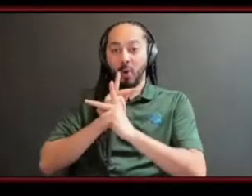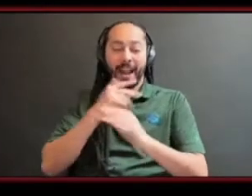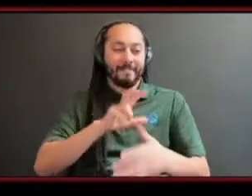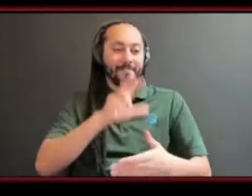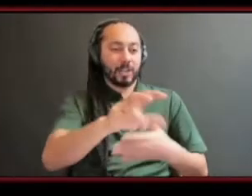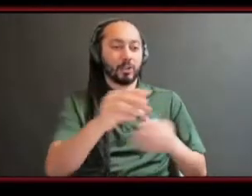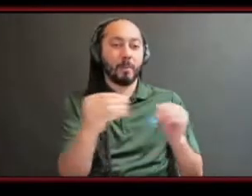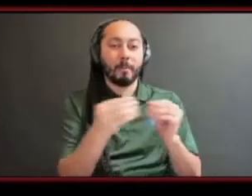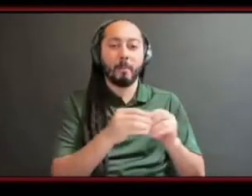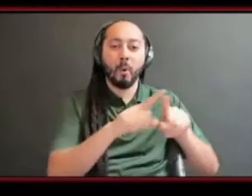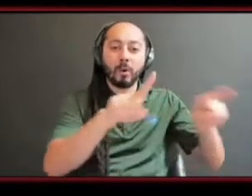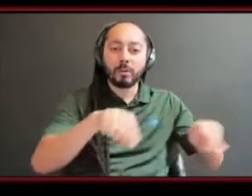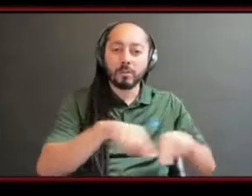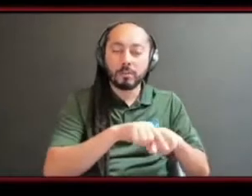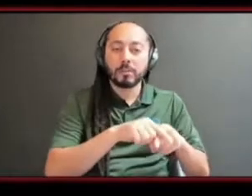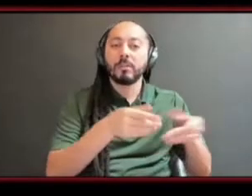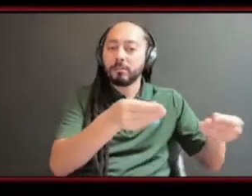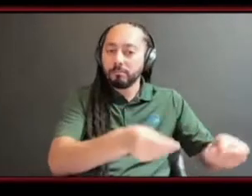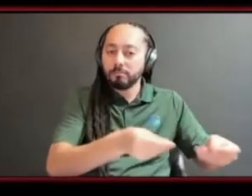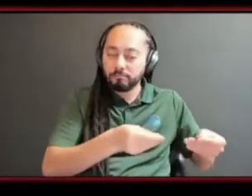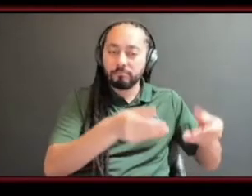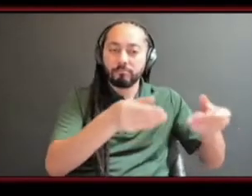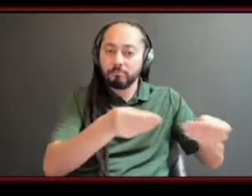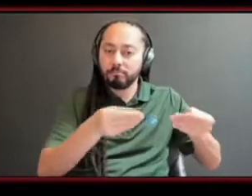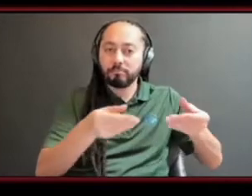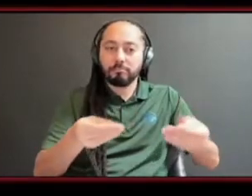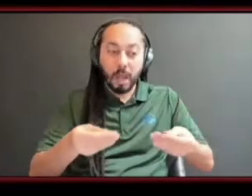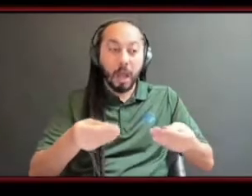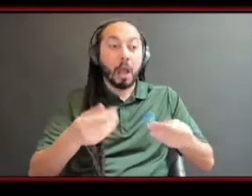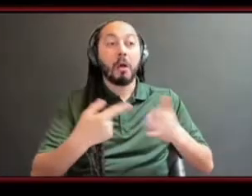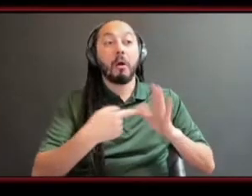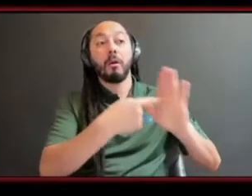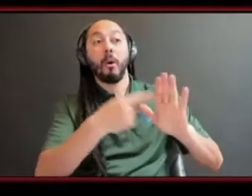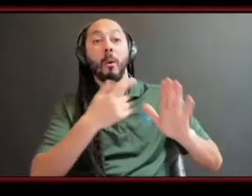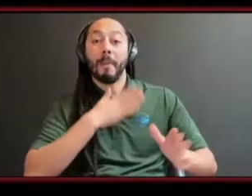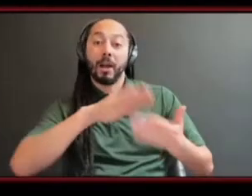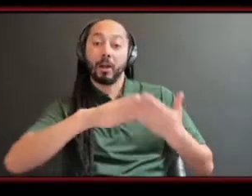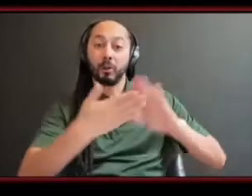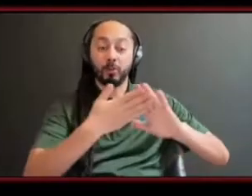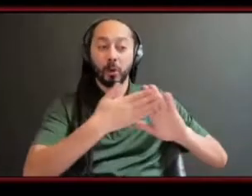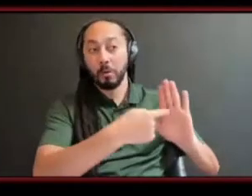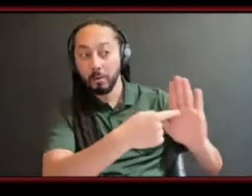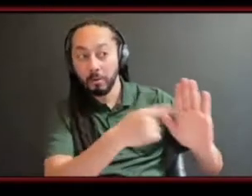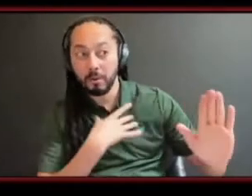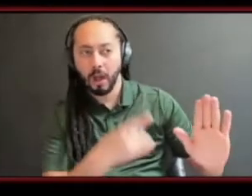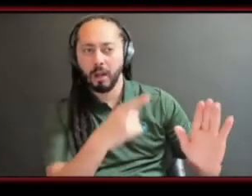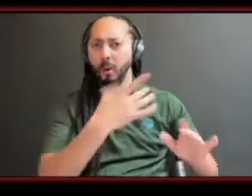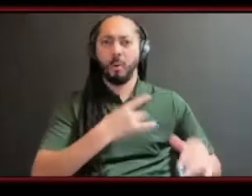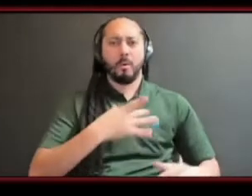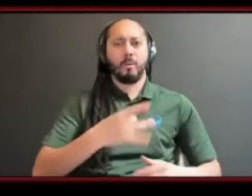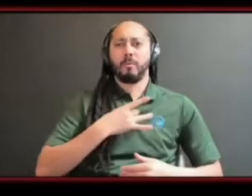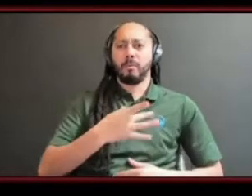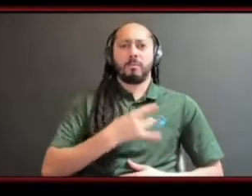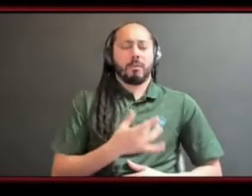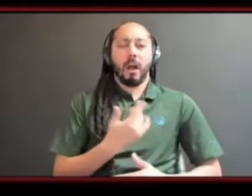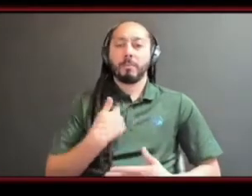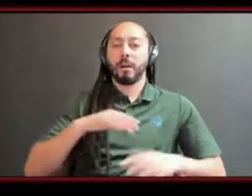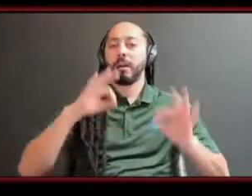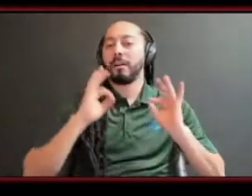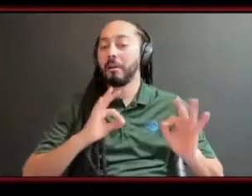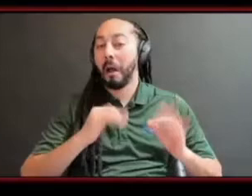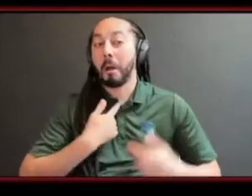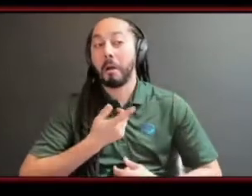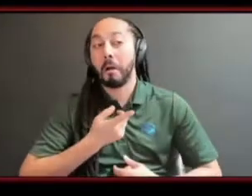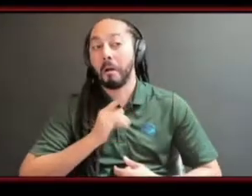my friend my family they all were like yeah we like this we like this and then um from there i was like okay maybe i'm on to something